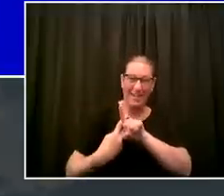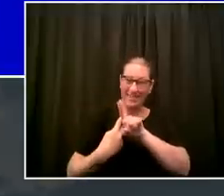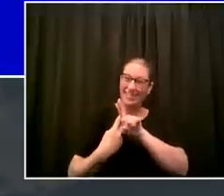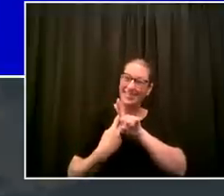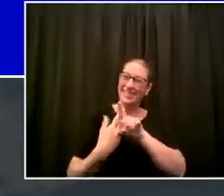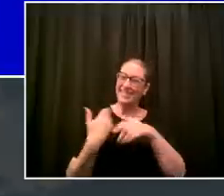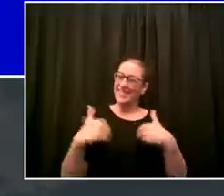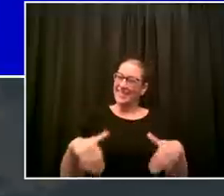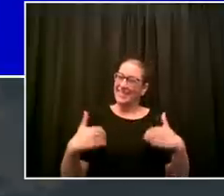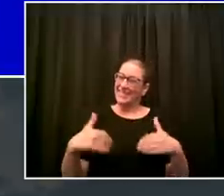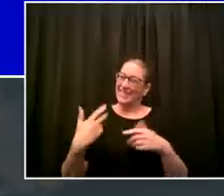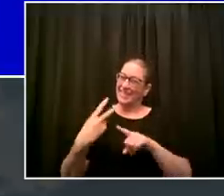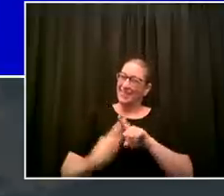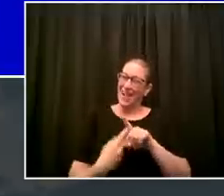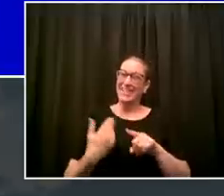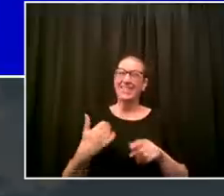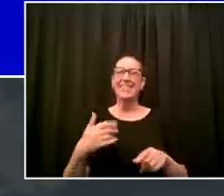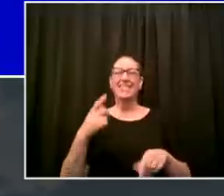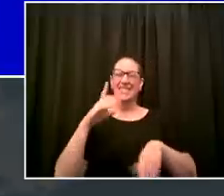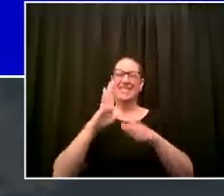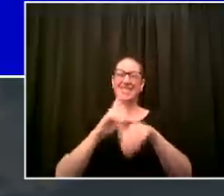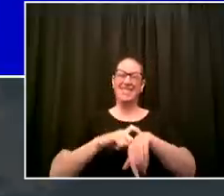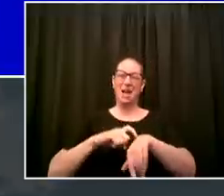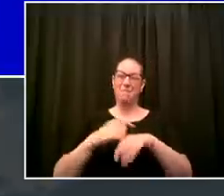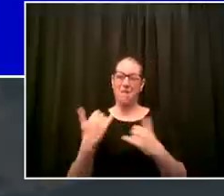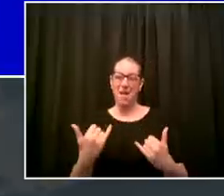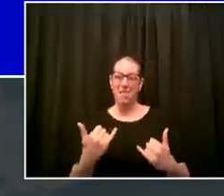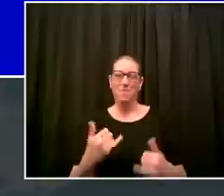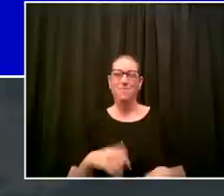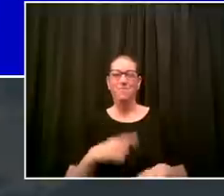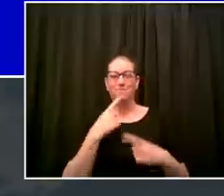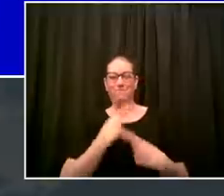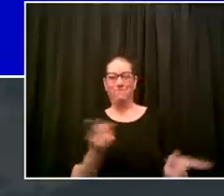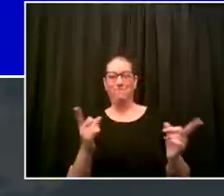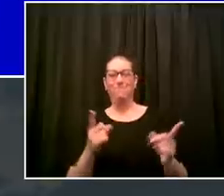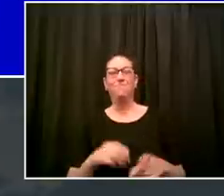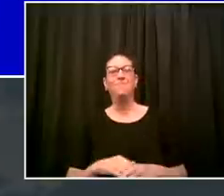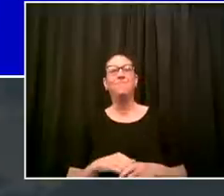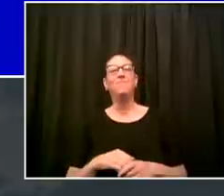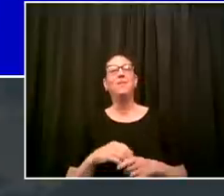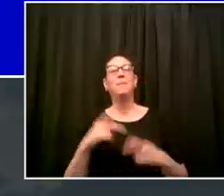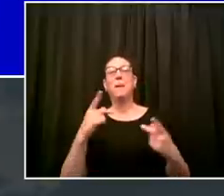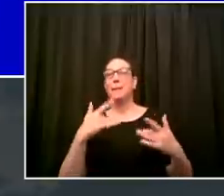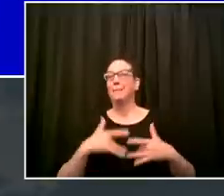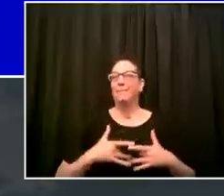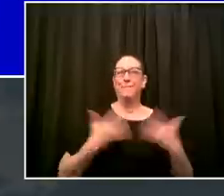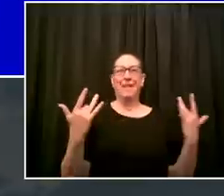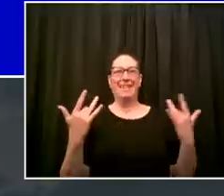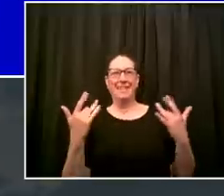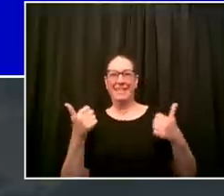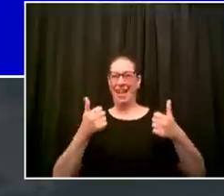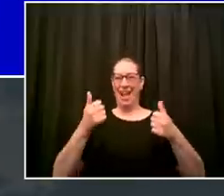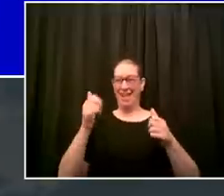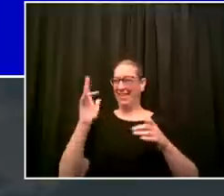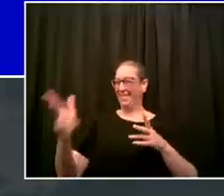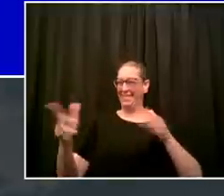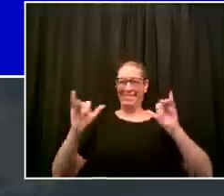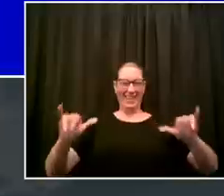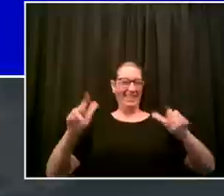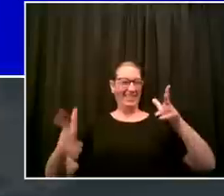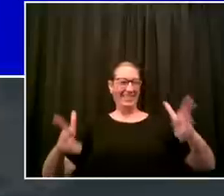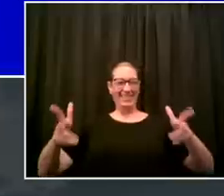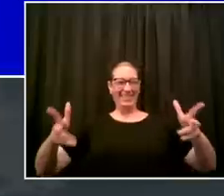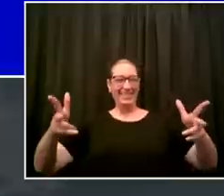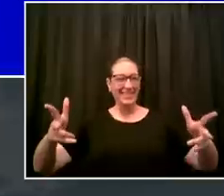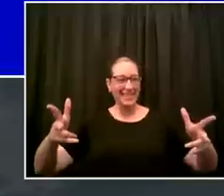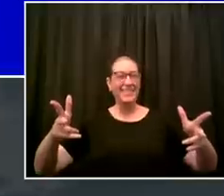worked because it helped people stay inside and not have to deal with the hassle of moving their car but in more and more areas we start to see